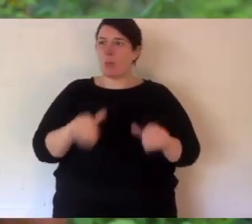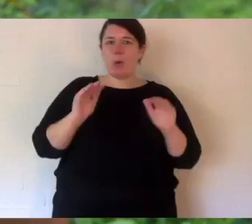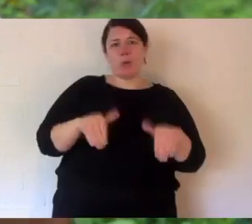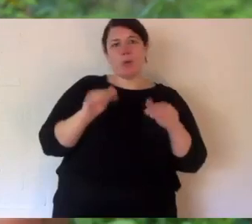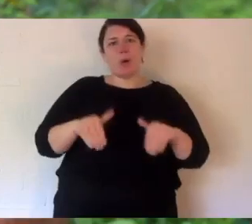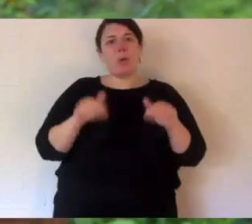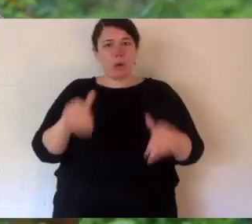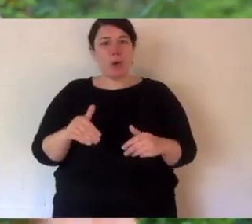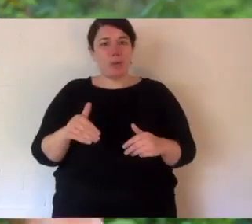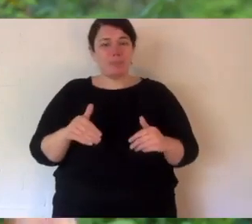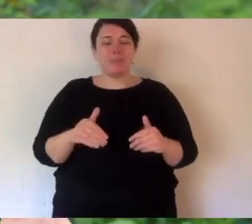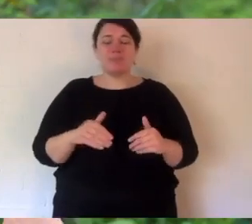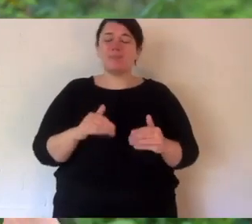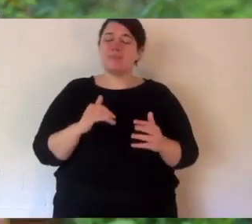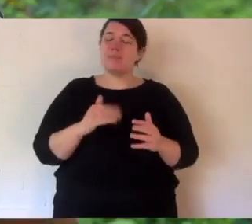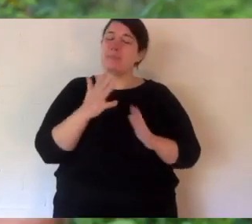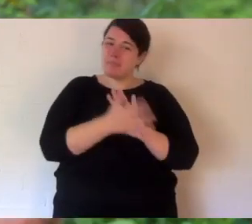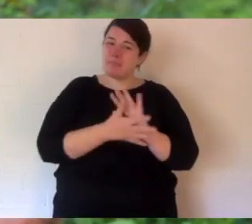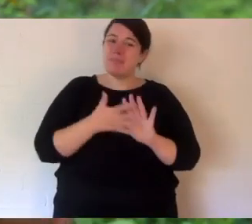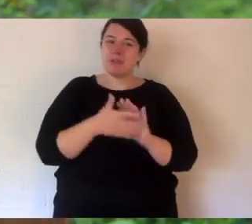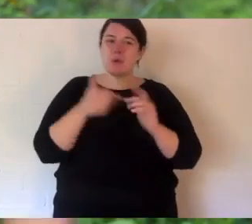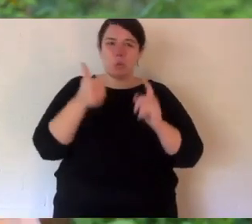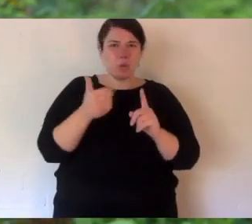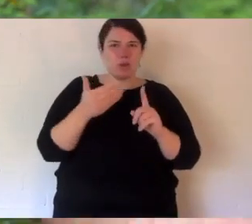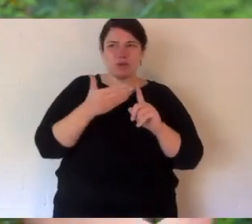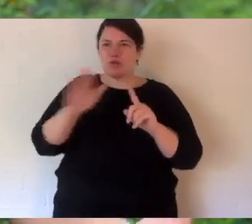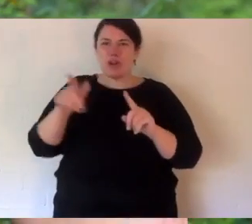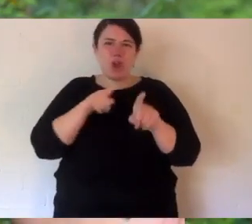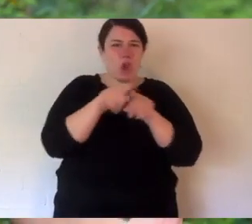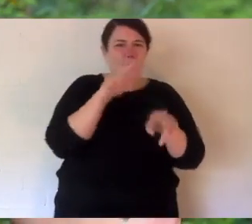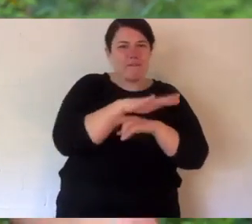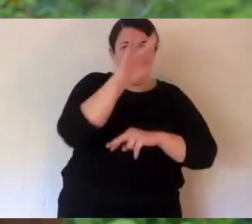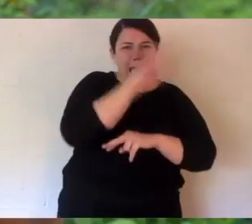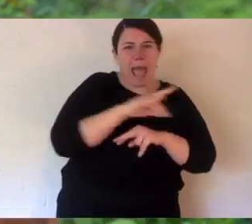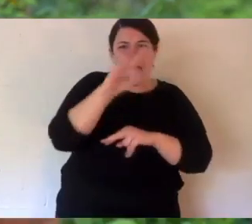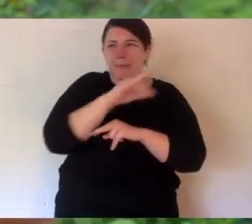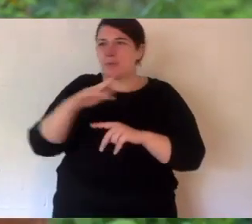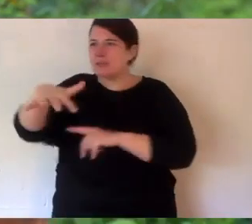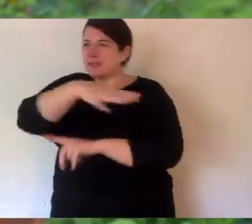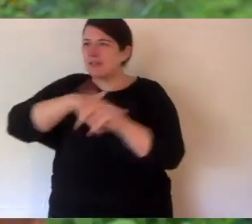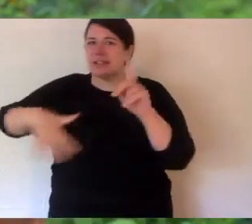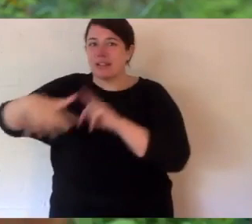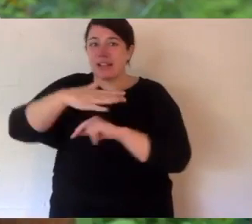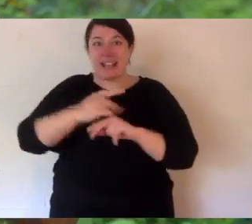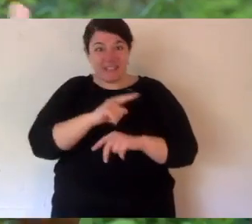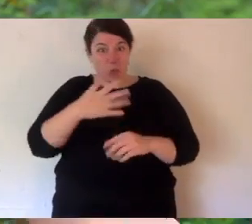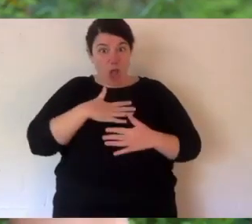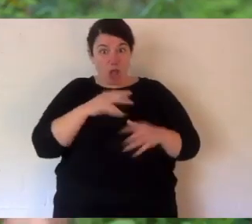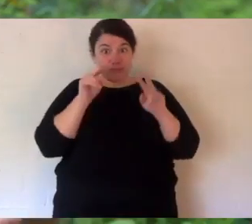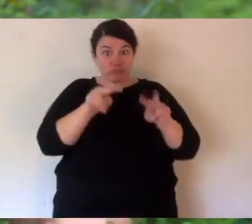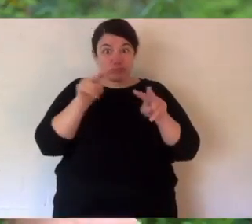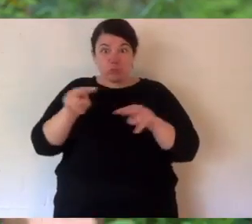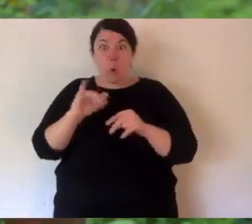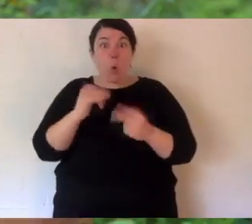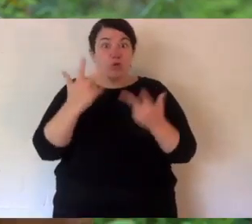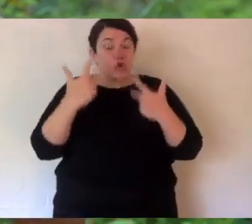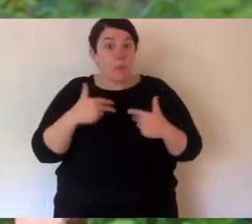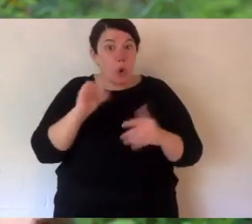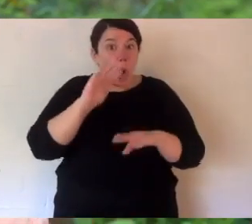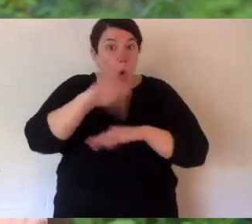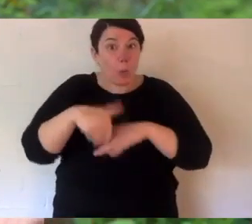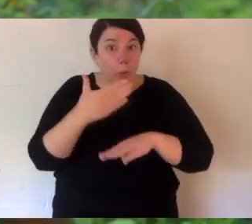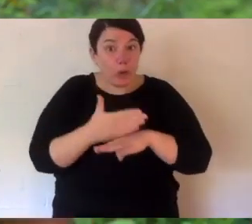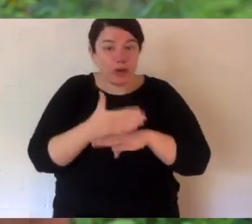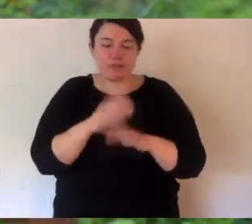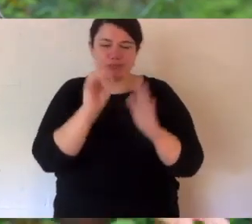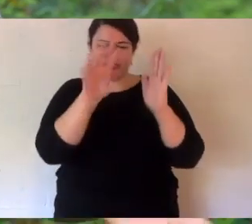moment, like you probably do too. So this is a great distraction for us. And hopefully you. If you like what you've seen or want to show me